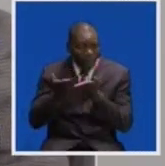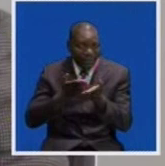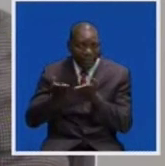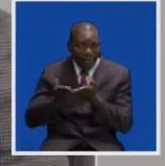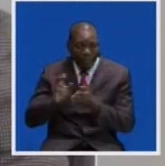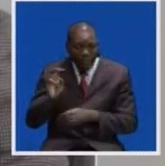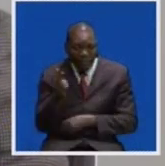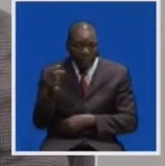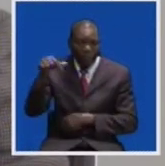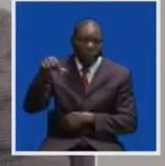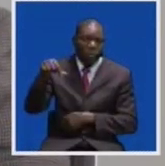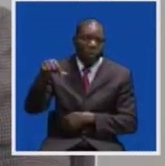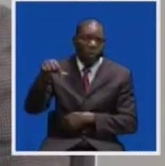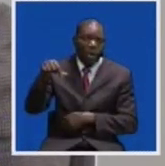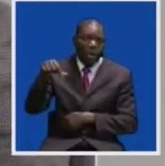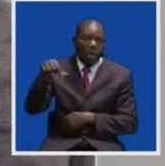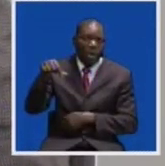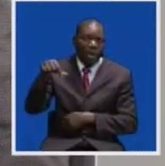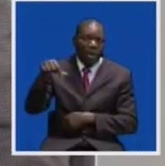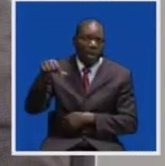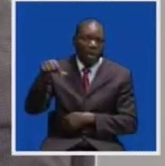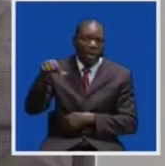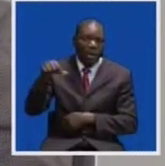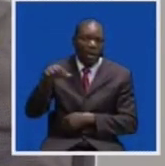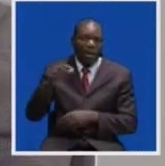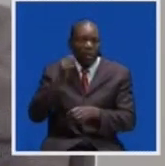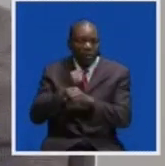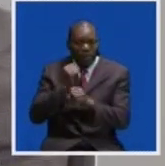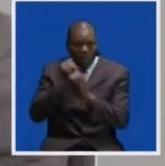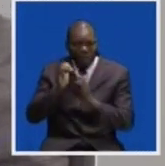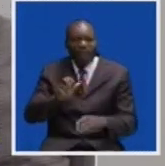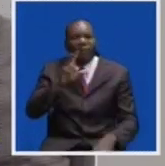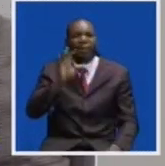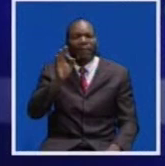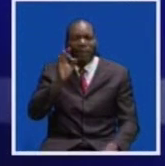second quarter, dismissed 39 officers.